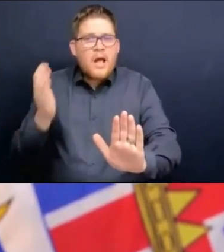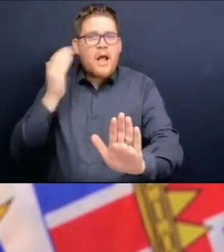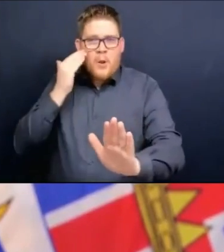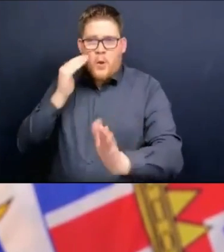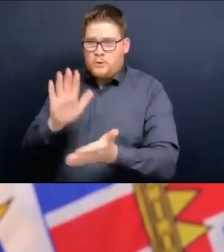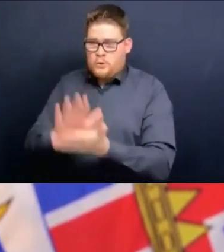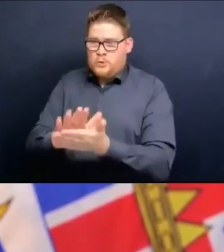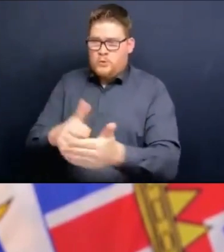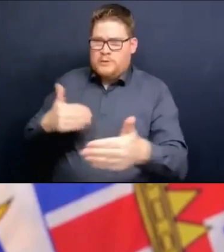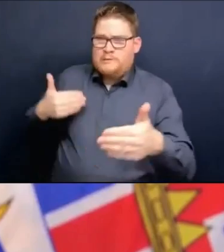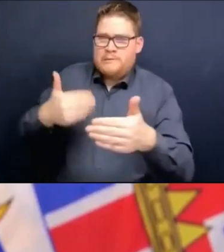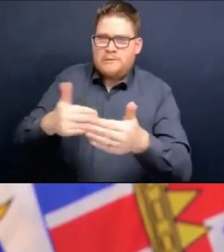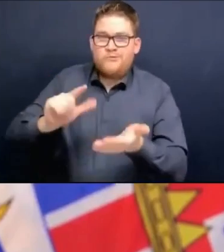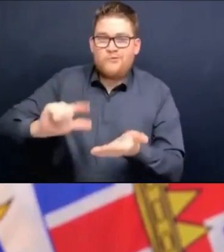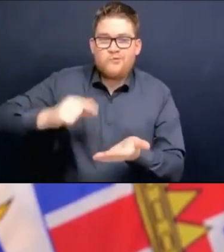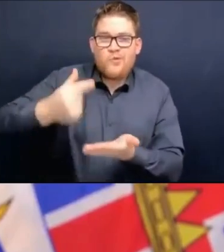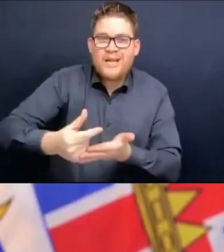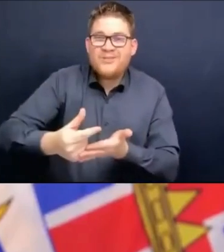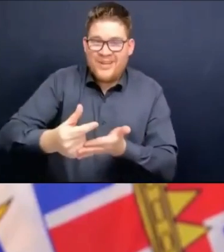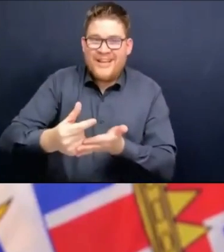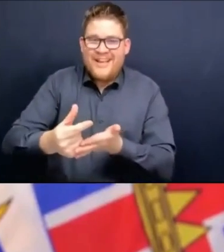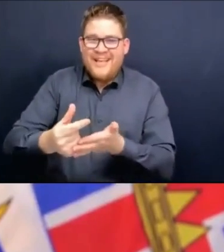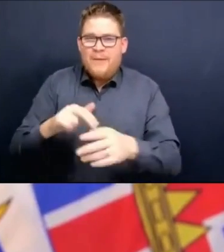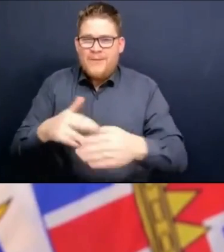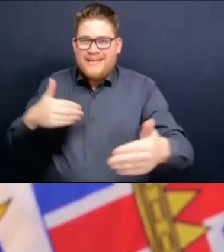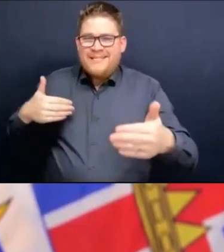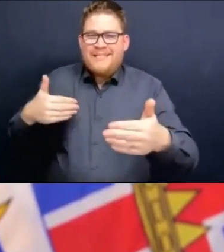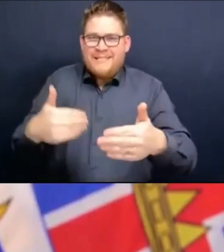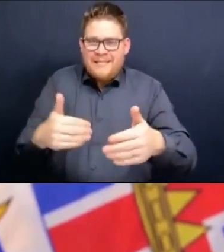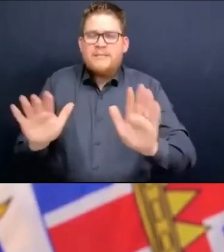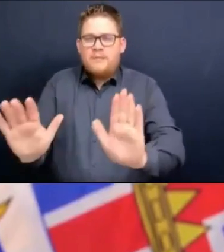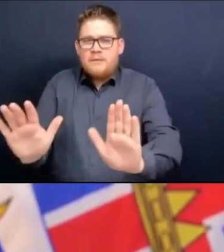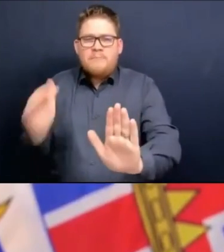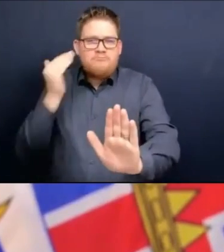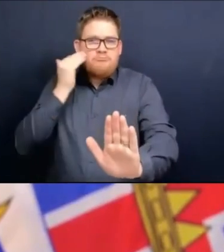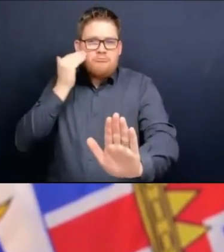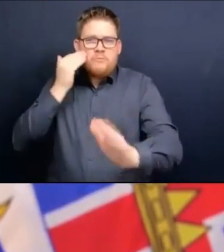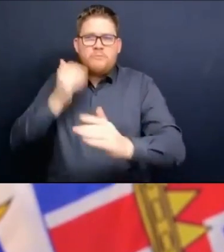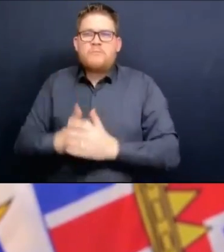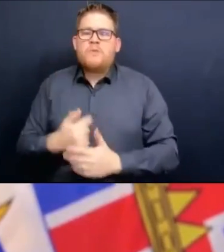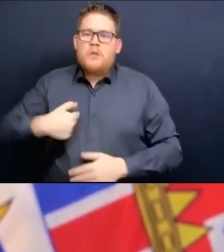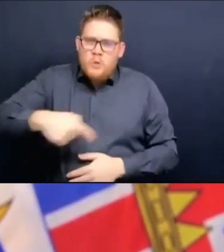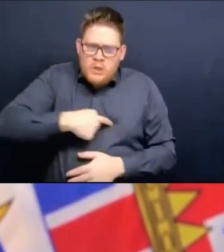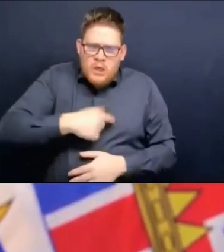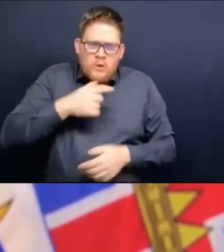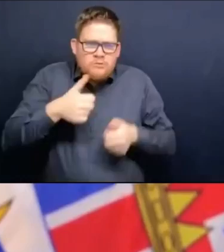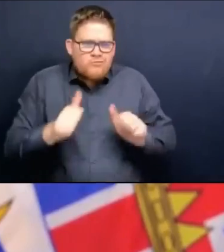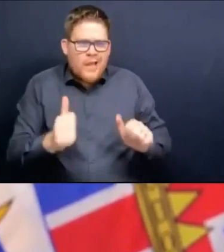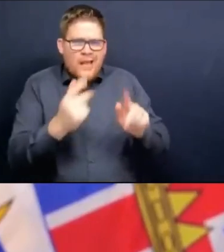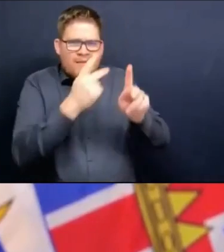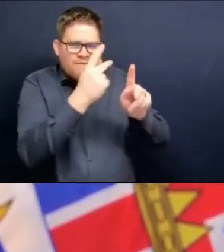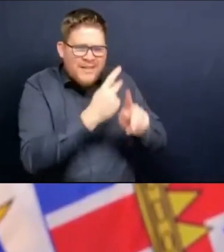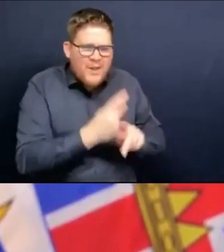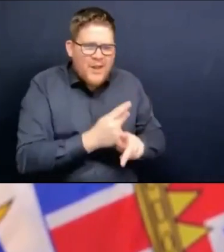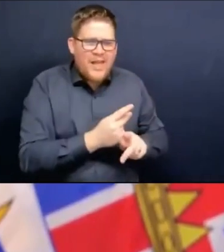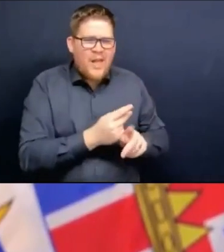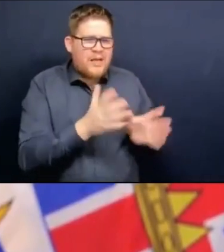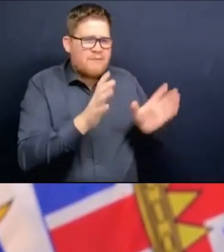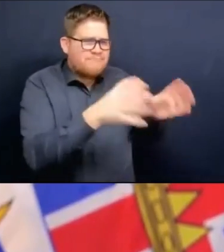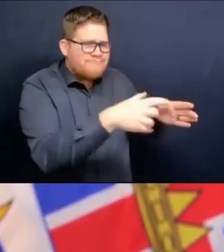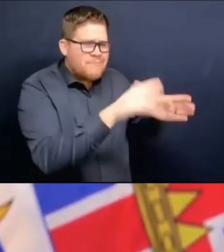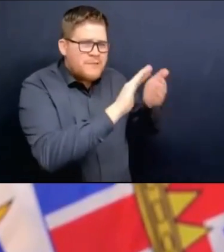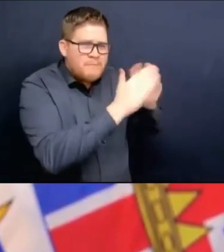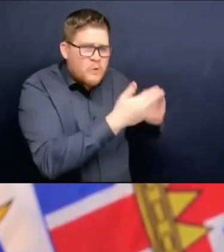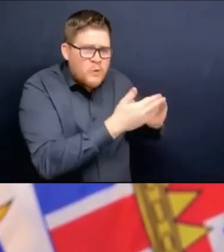in a few months, and how can we make that, again, aligned with what we're seeing in risk in the community and a